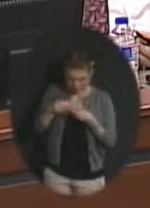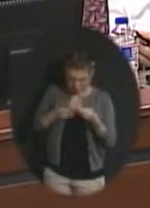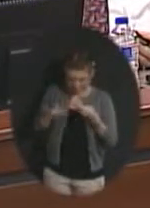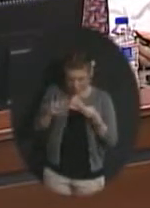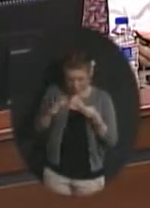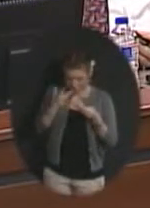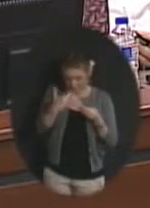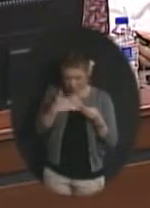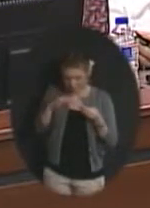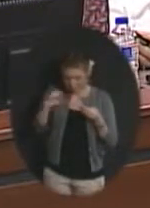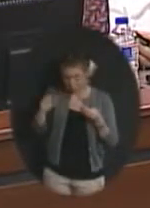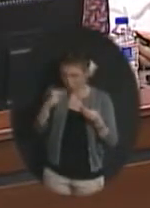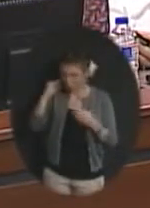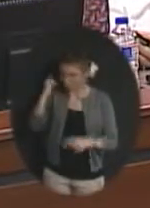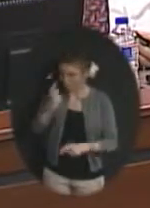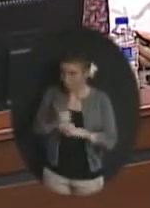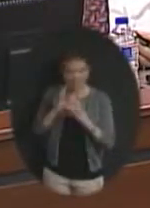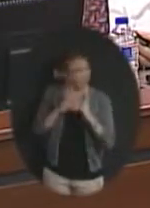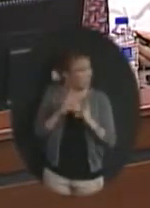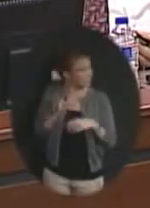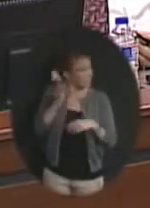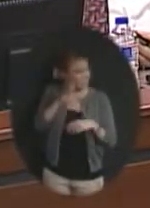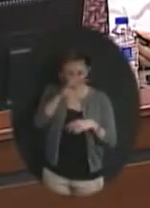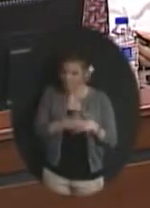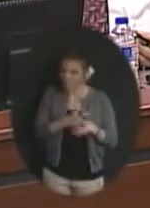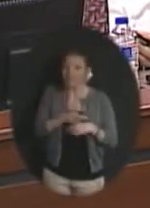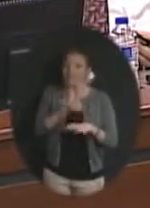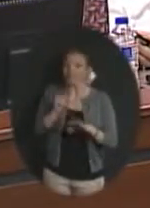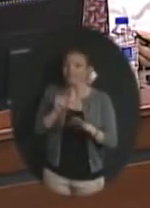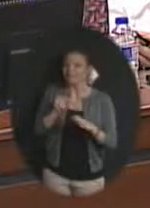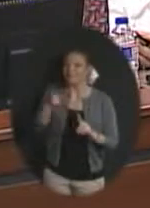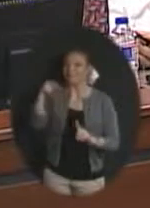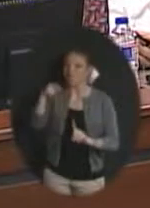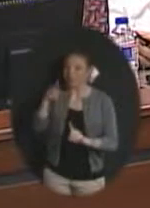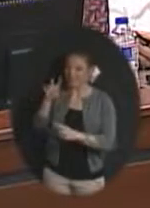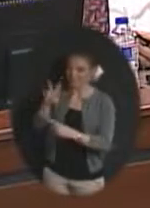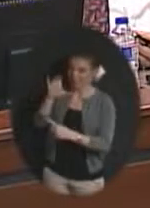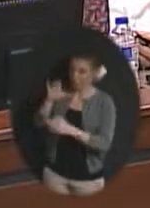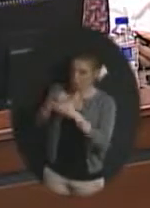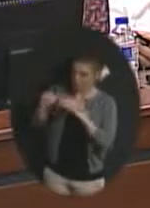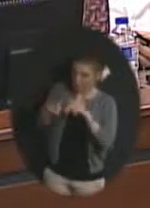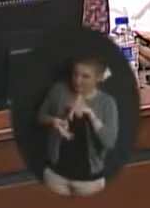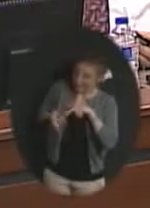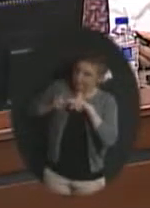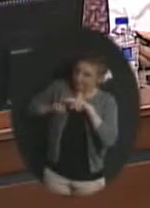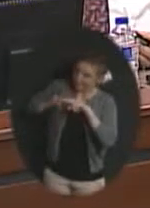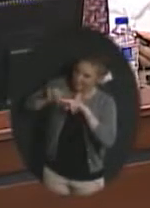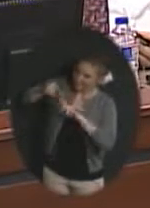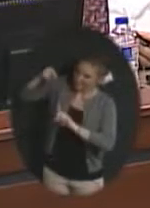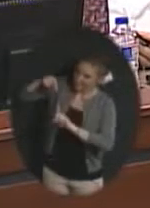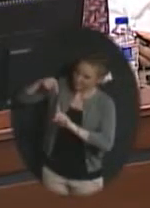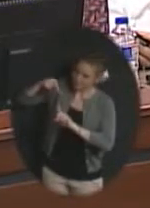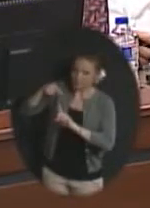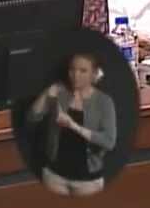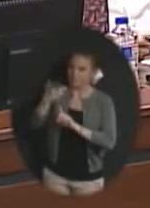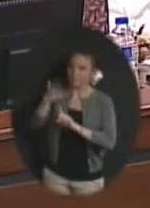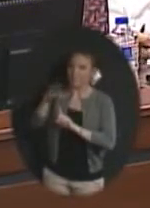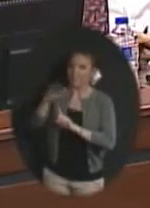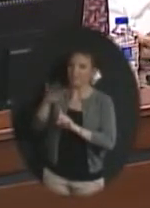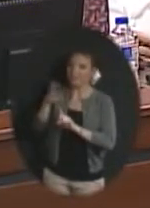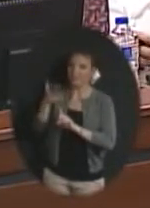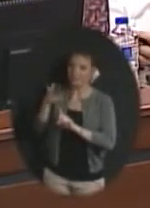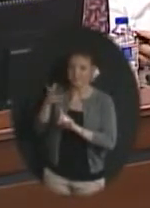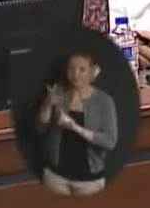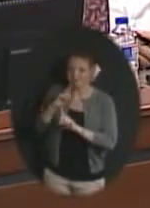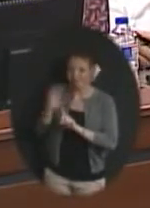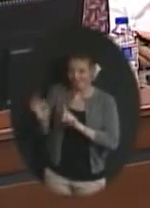we'd probably rather go home with the weather the way it is but bottom line is the seven hundred dollar increase is is kind of like peanuts